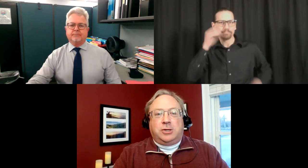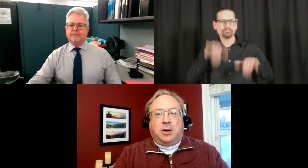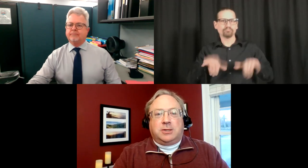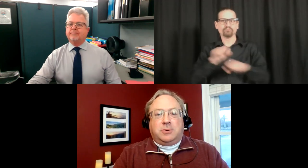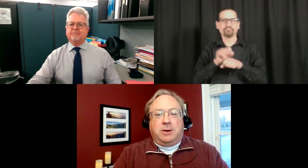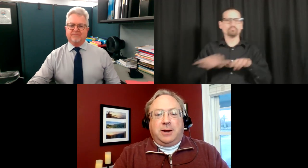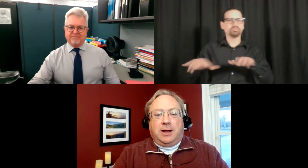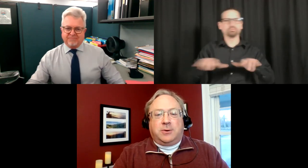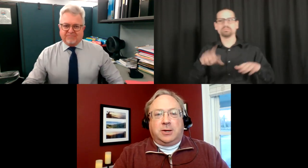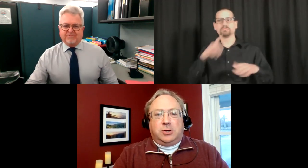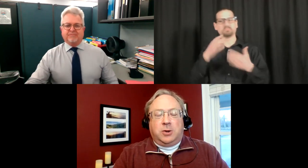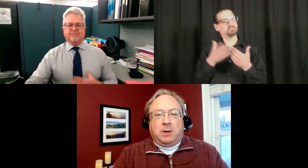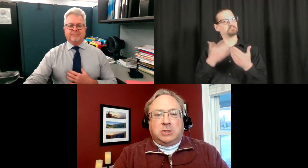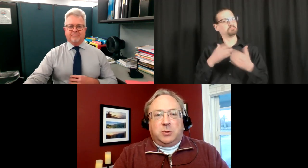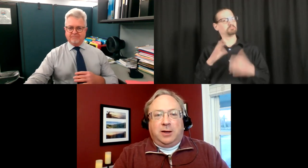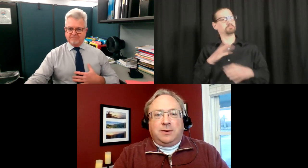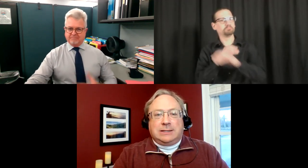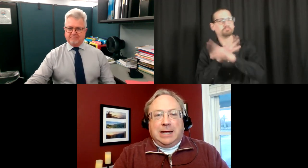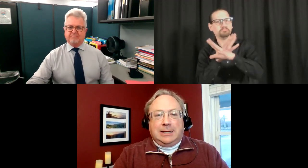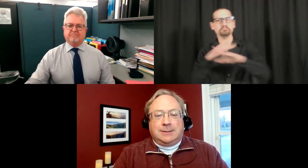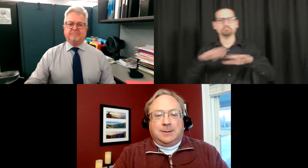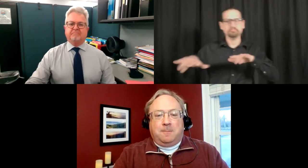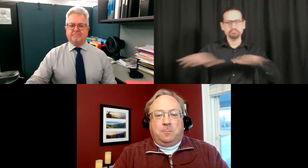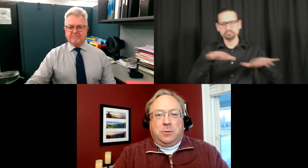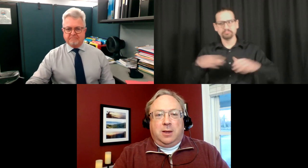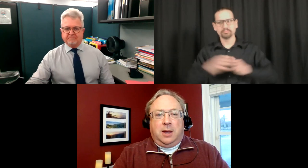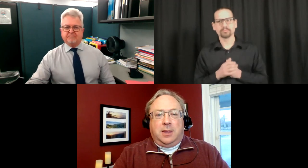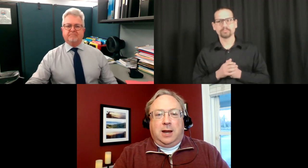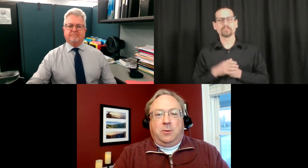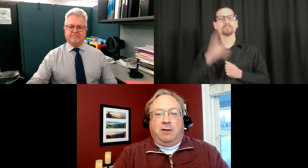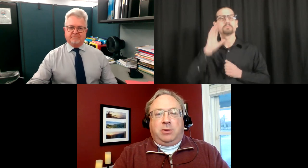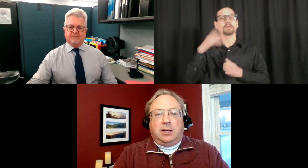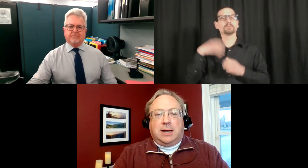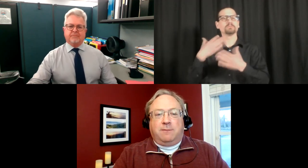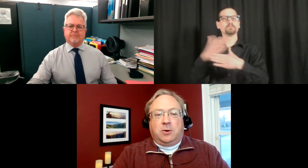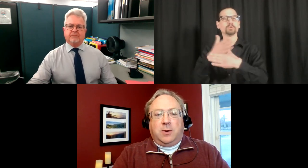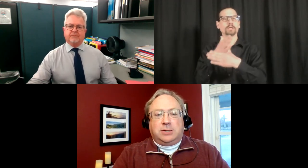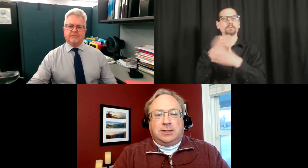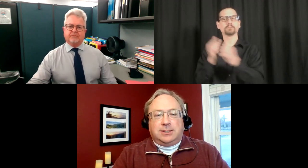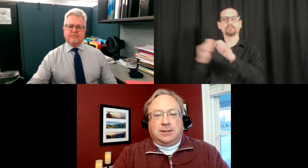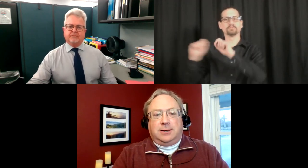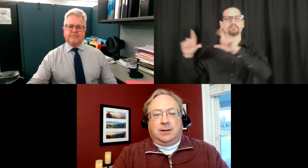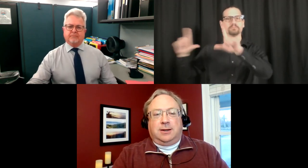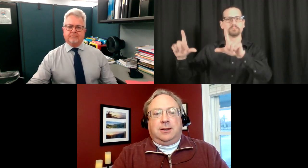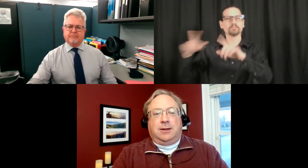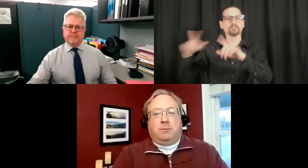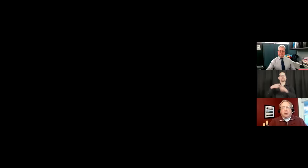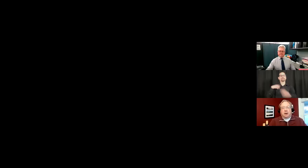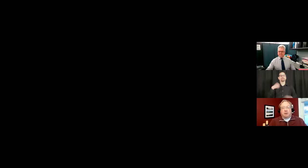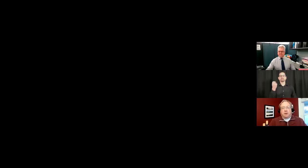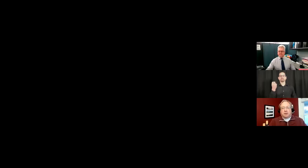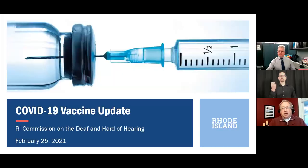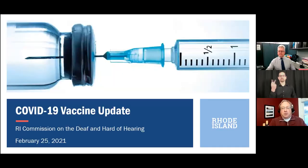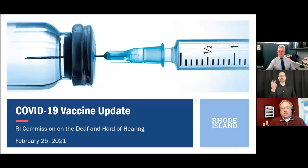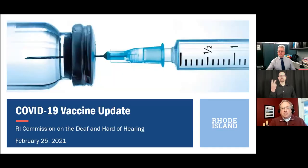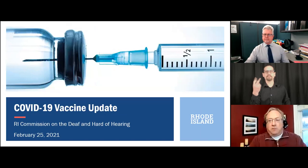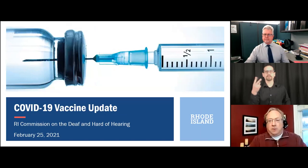I'm going to share the screen right now so I can show you about 12 slides. And then I want to have plenty of time for questions. But I